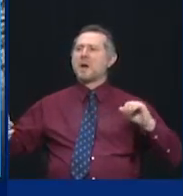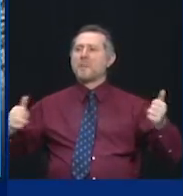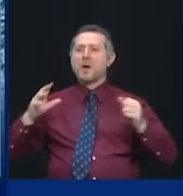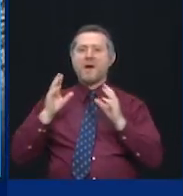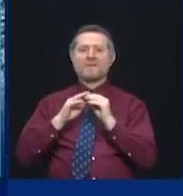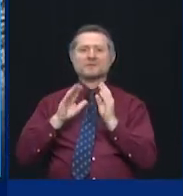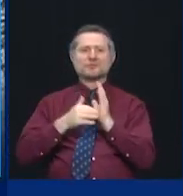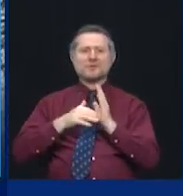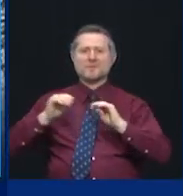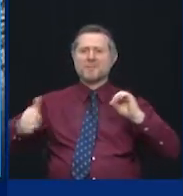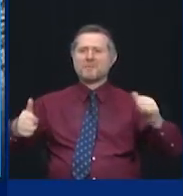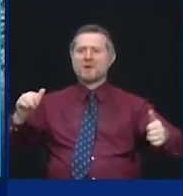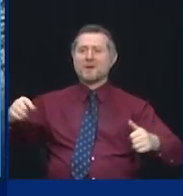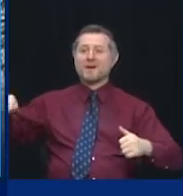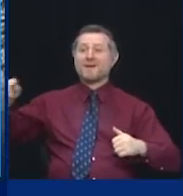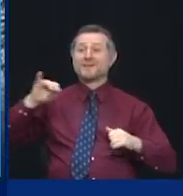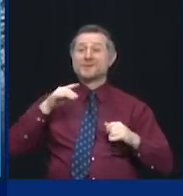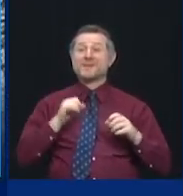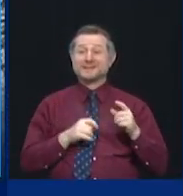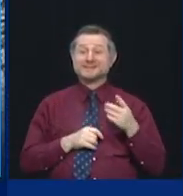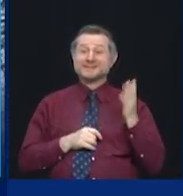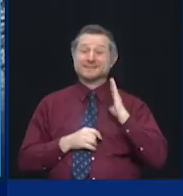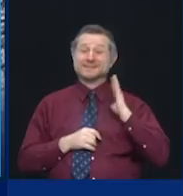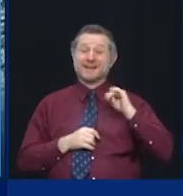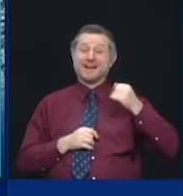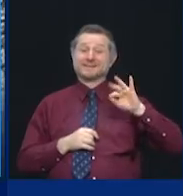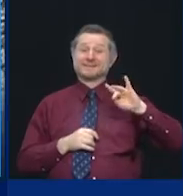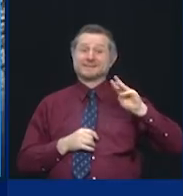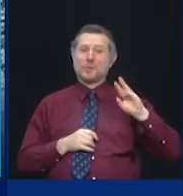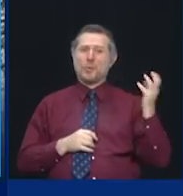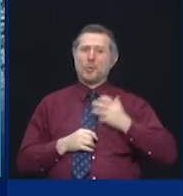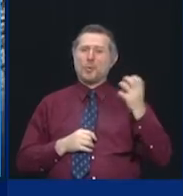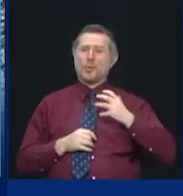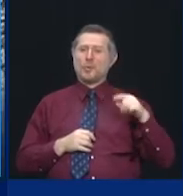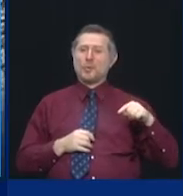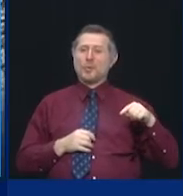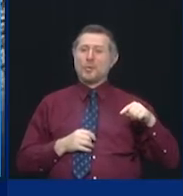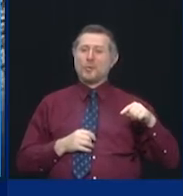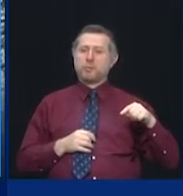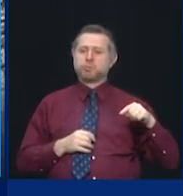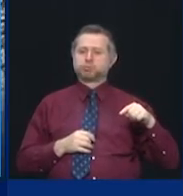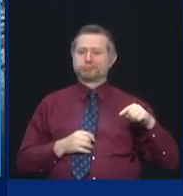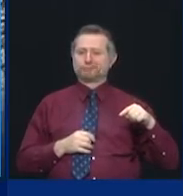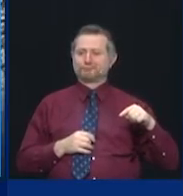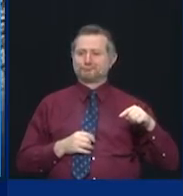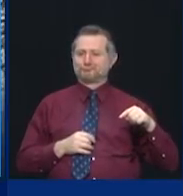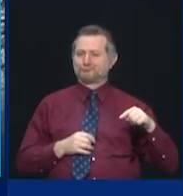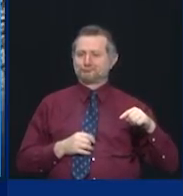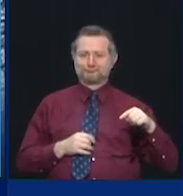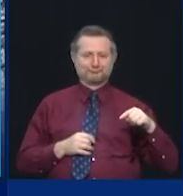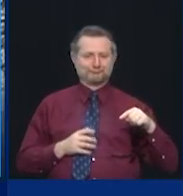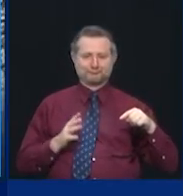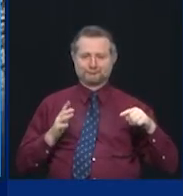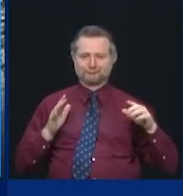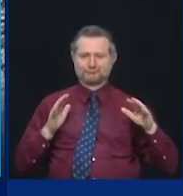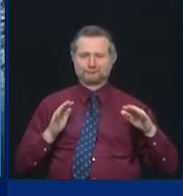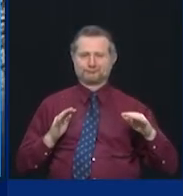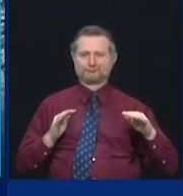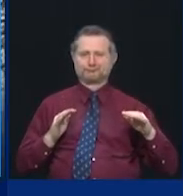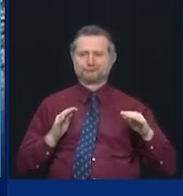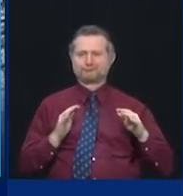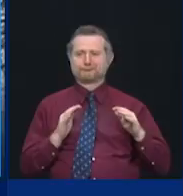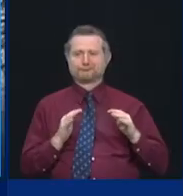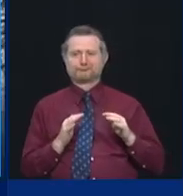And Javits, 1986, is no longer large enough to